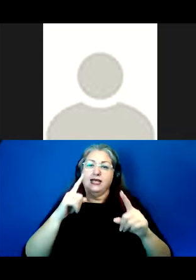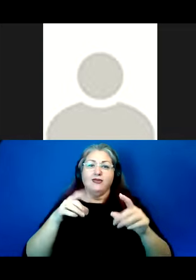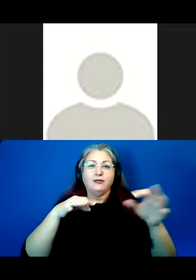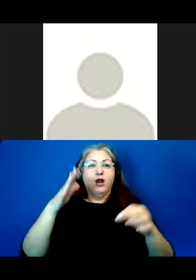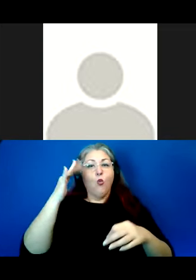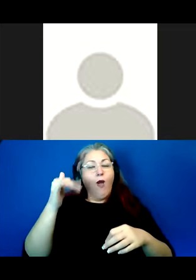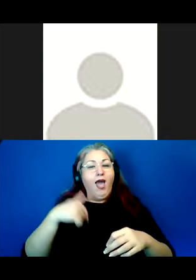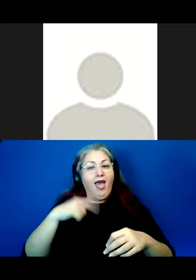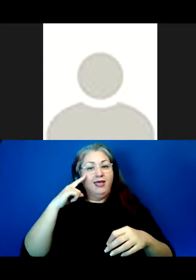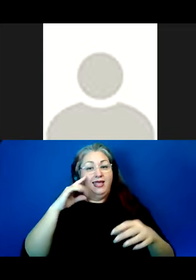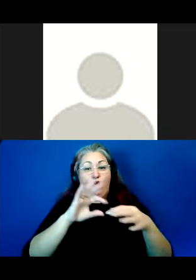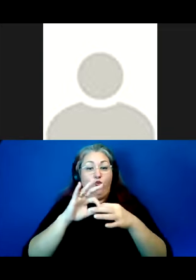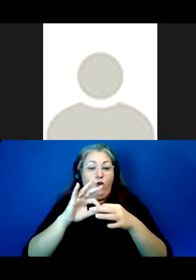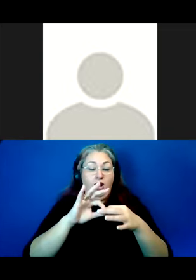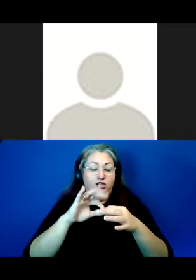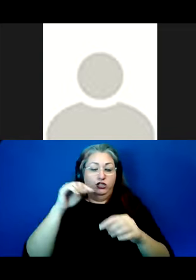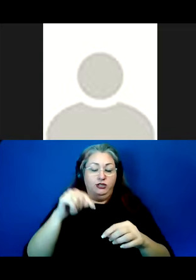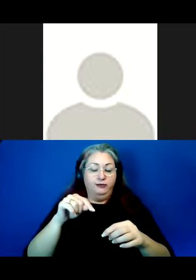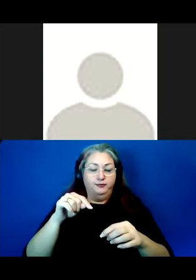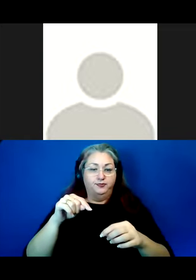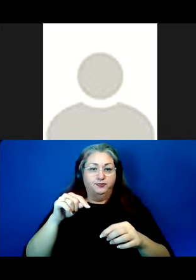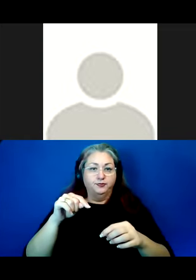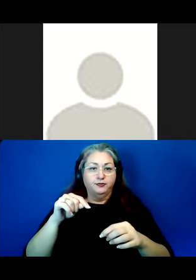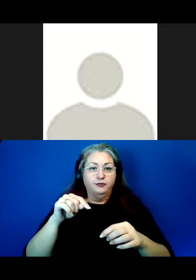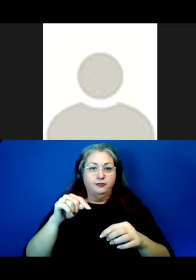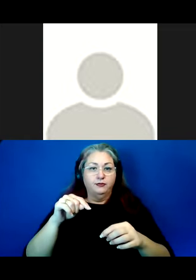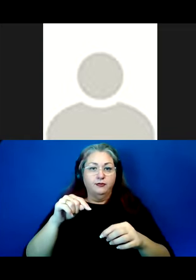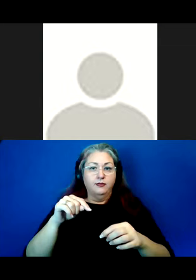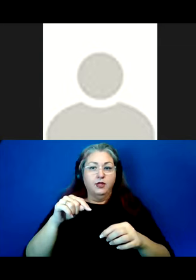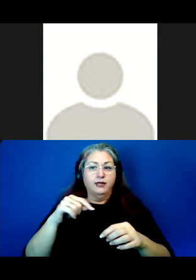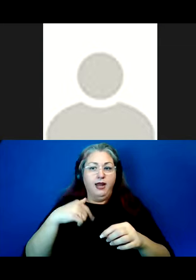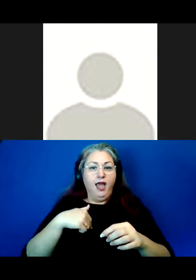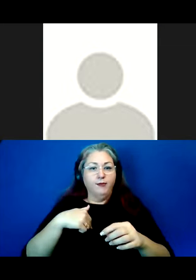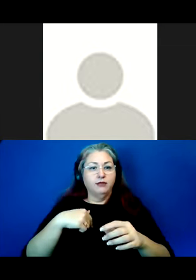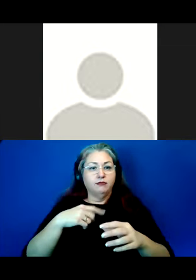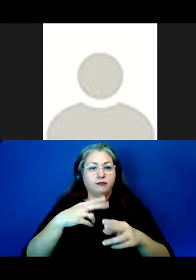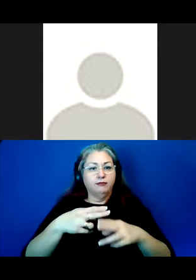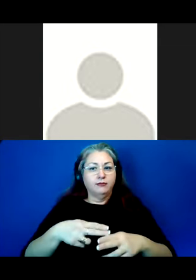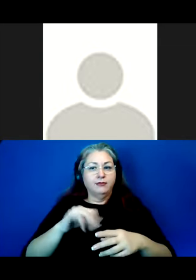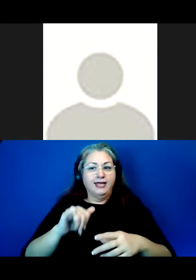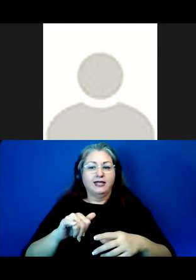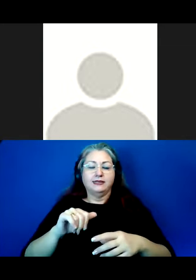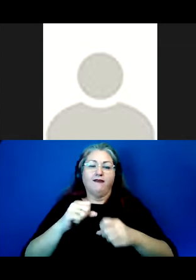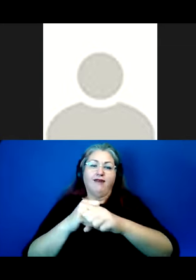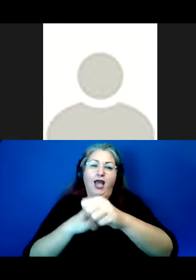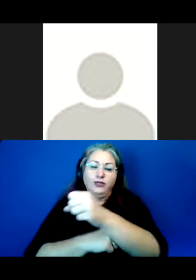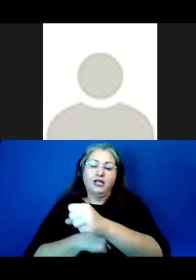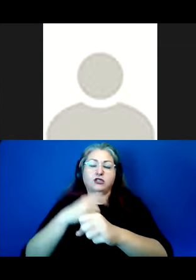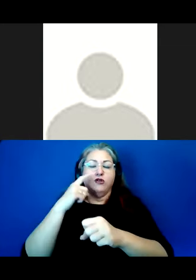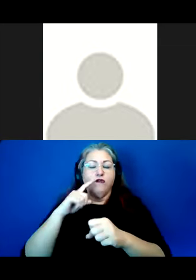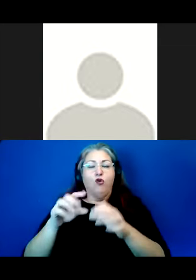I think the relationships that I've been talking about are foundational to language work.